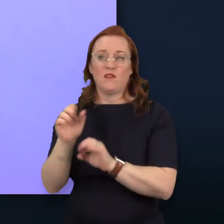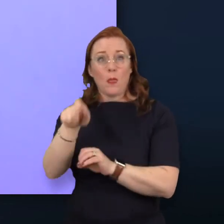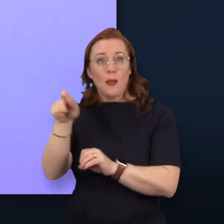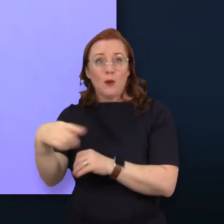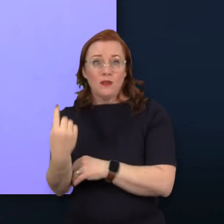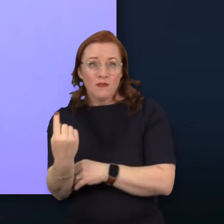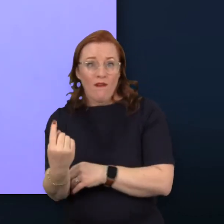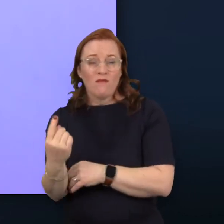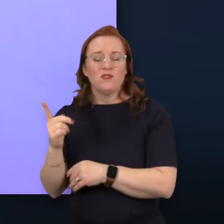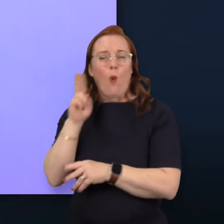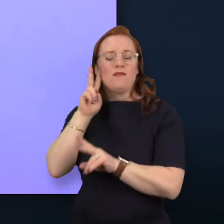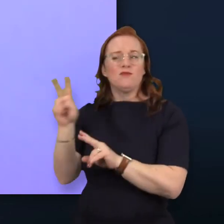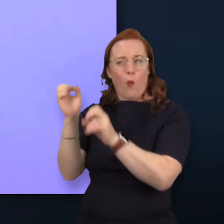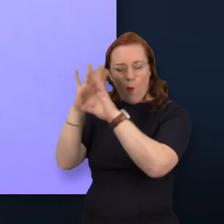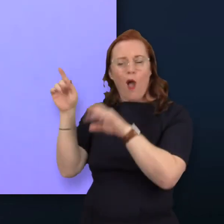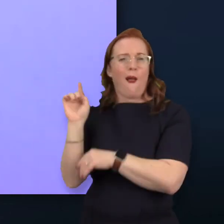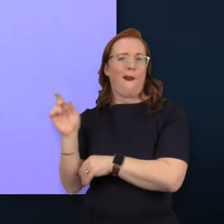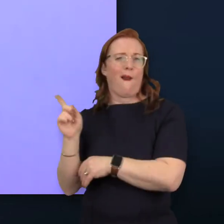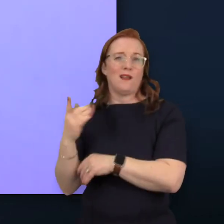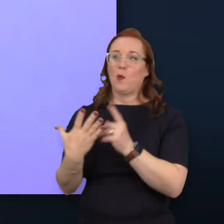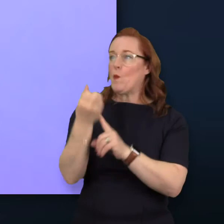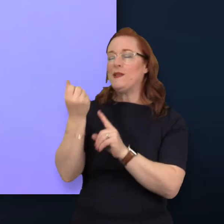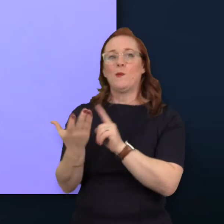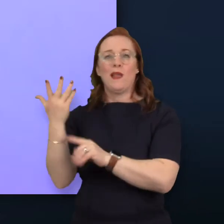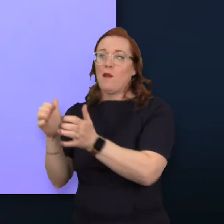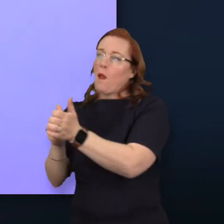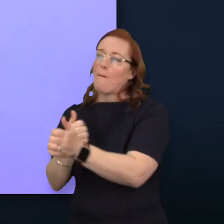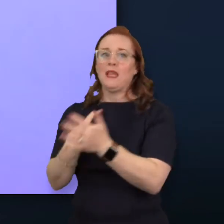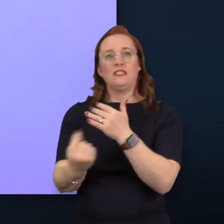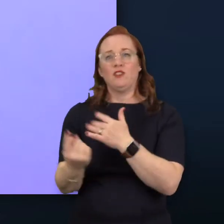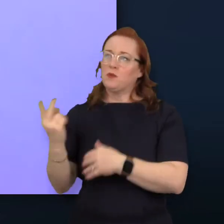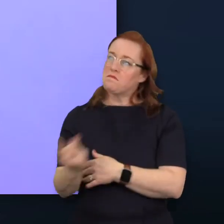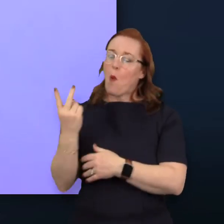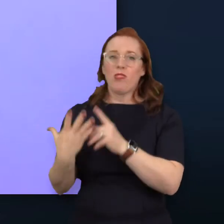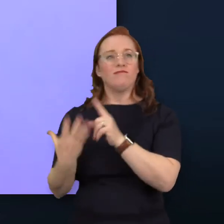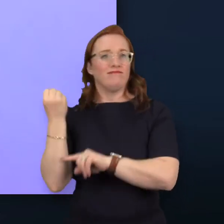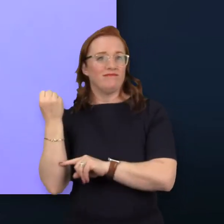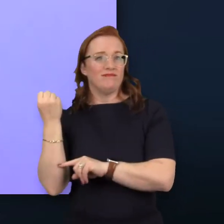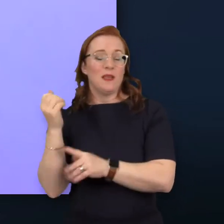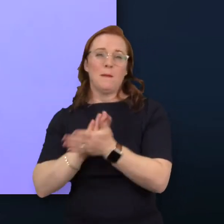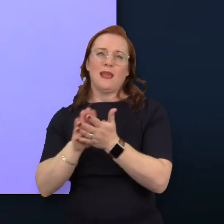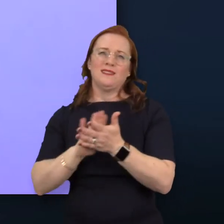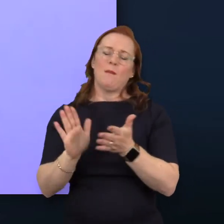neurodiverse talent. It's a real win-win. So I'm delighted to be part of this amazing team here at GAIN